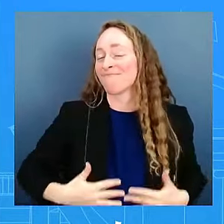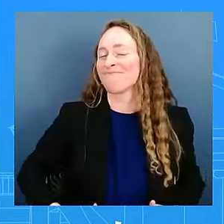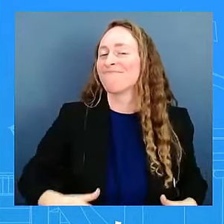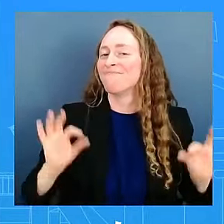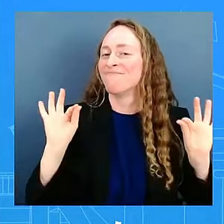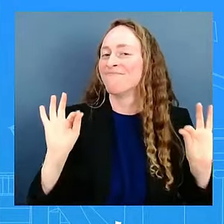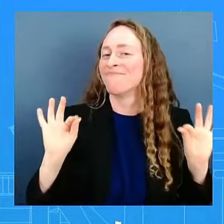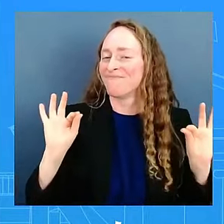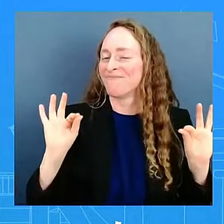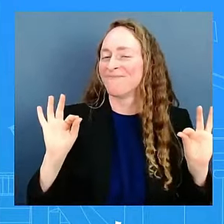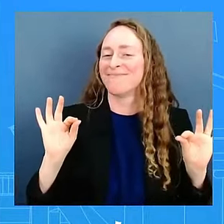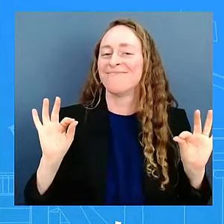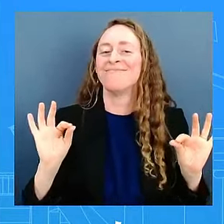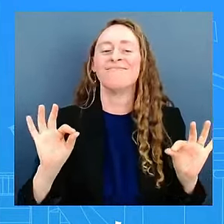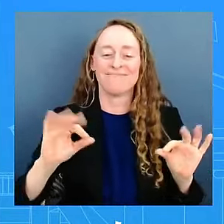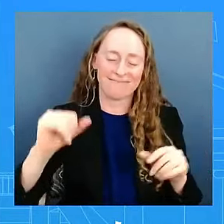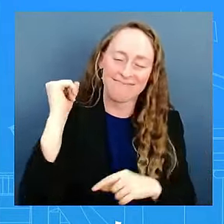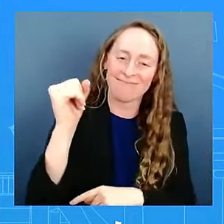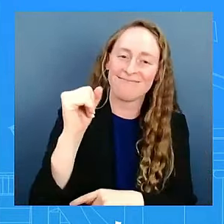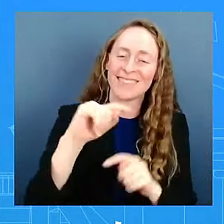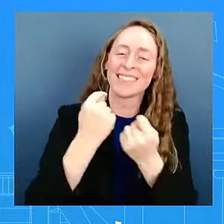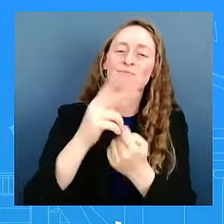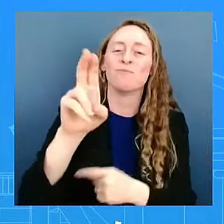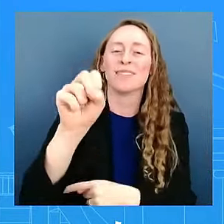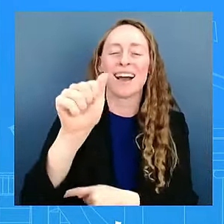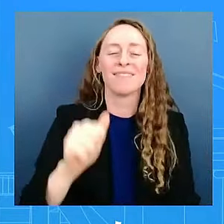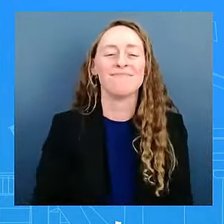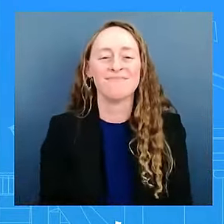room today. Hopefully you guys didn't mind. Go ahead.